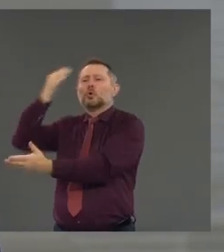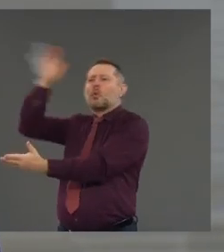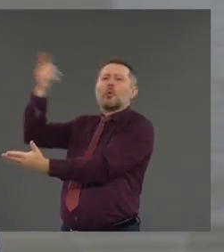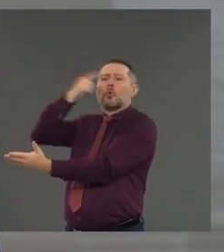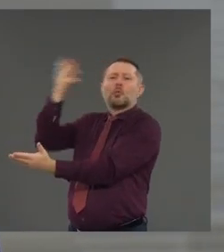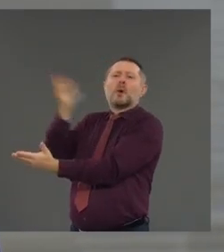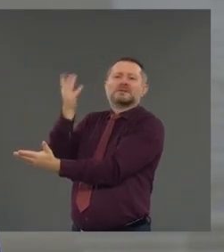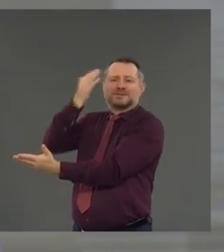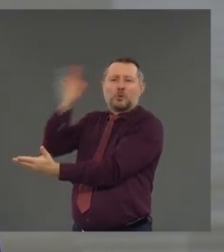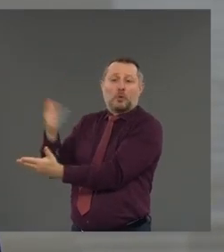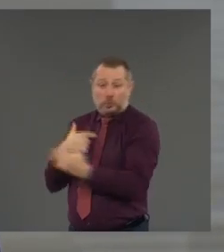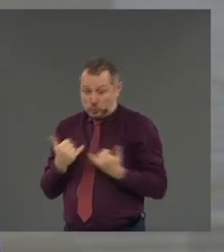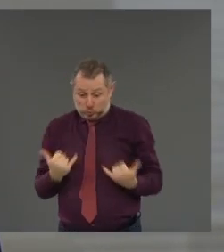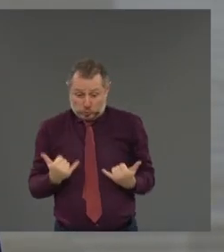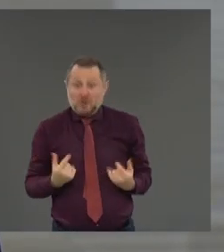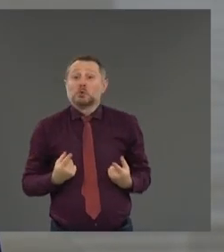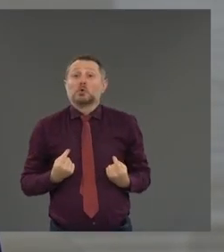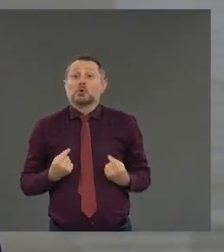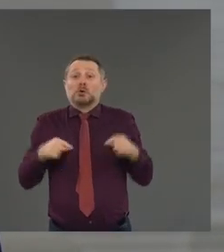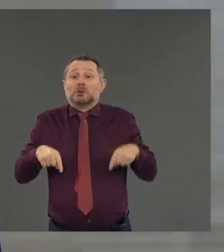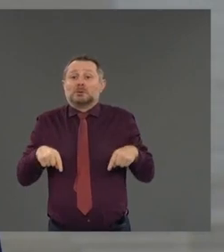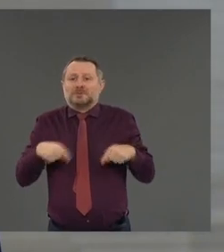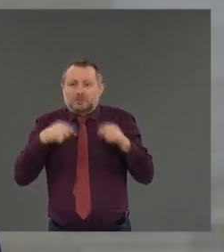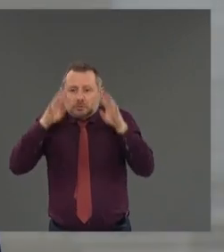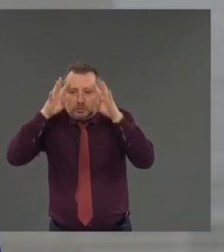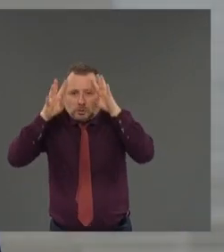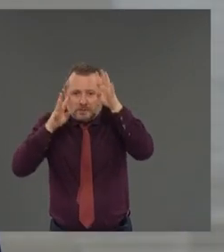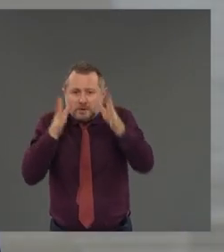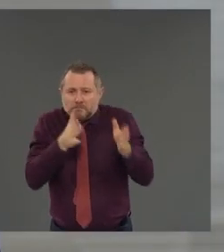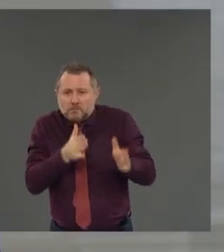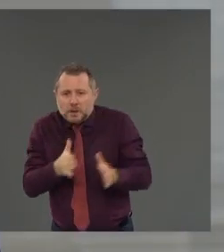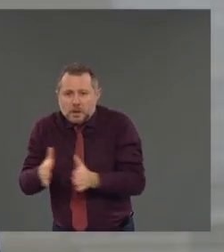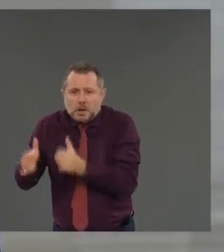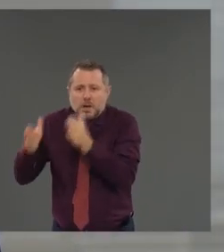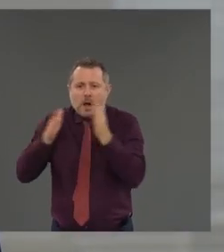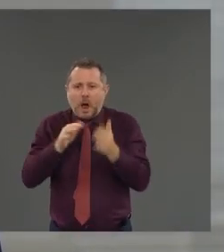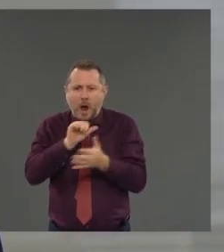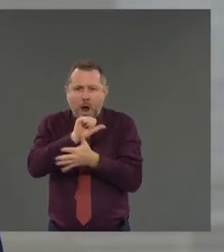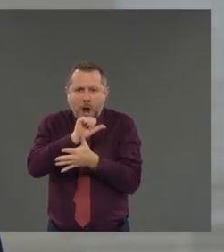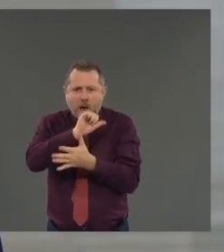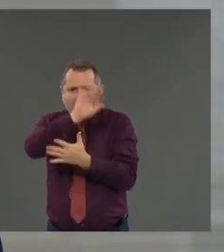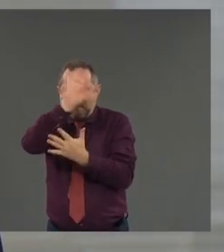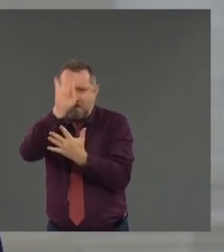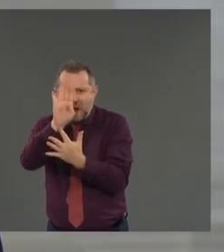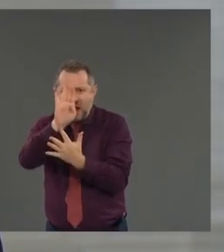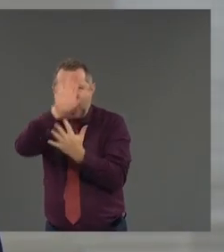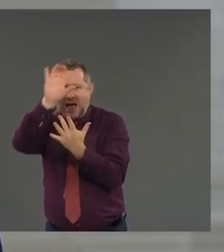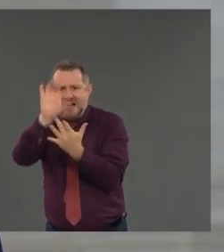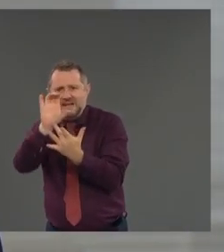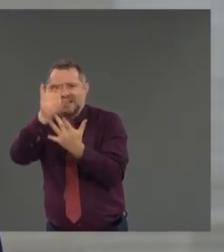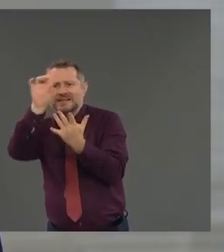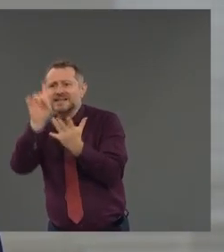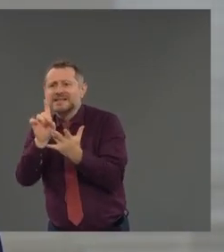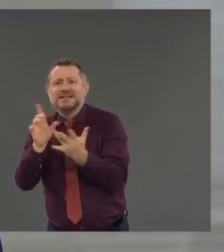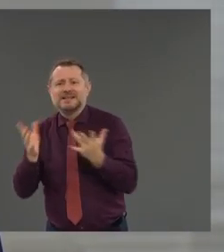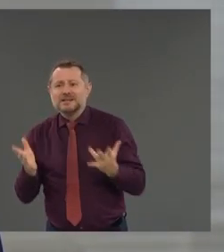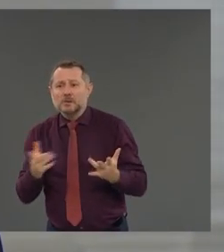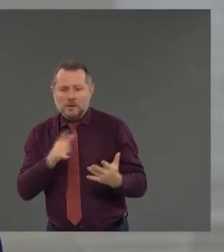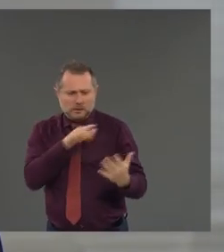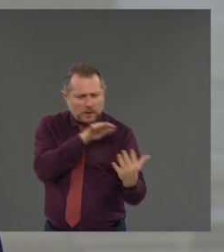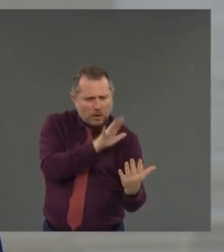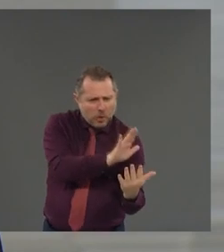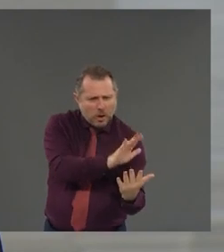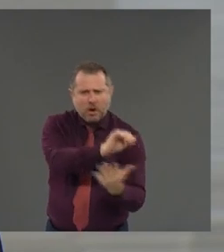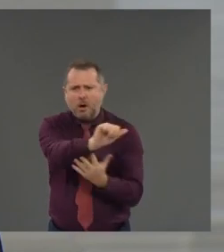coming up with plans. We're coming up with alternatives. They're being submitted. We're going to study them. But we have to get a better